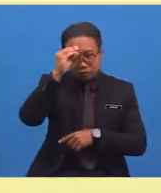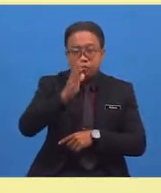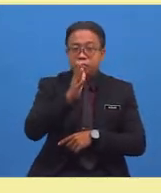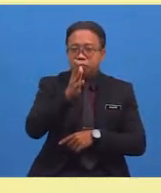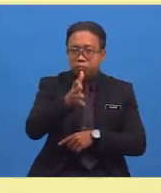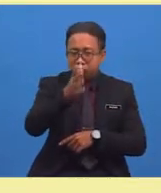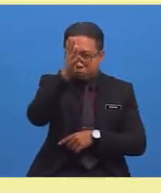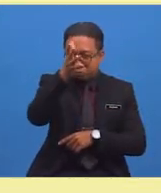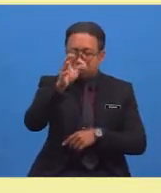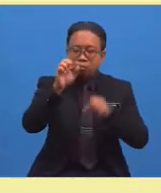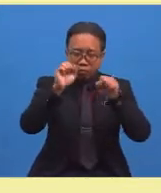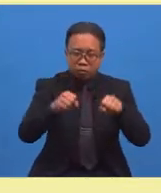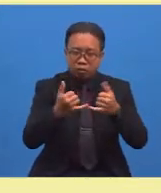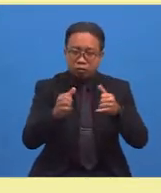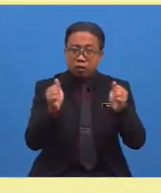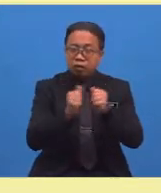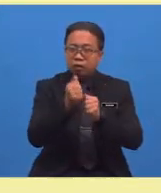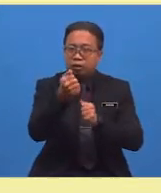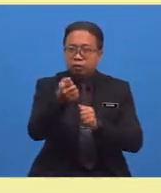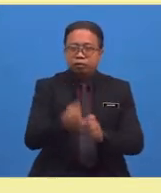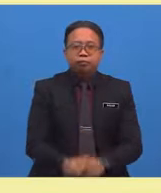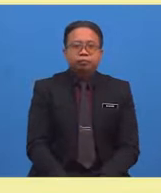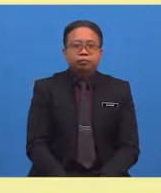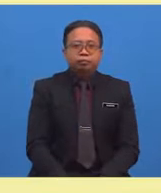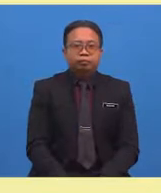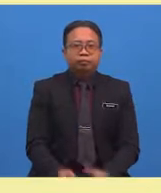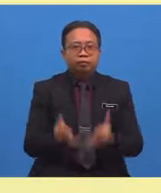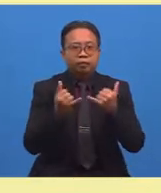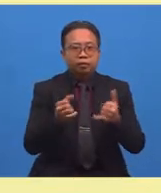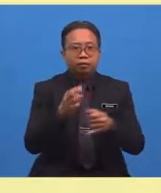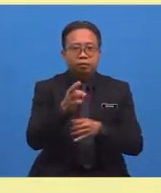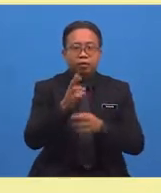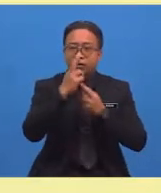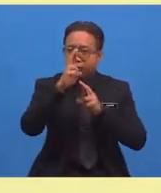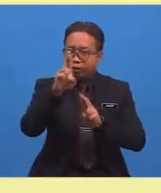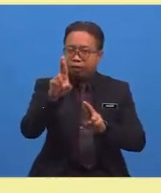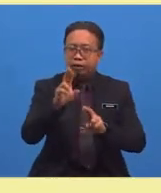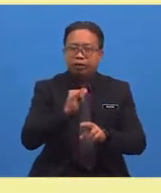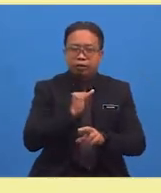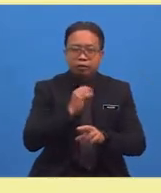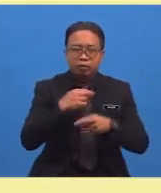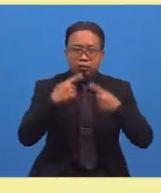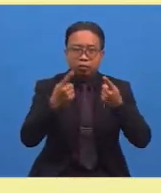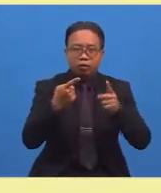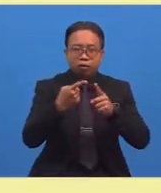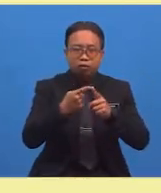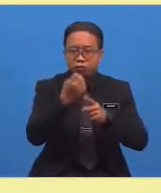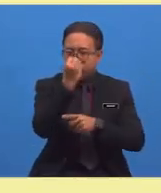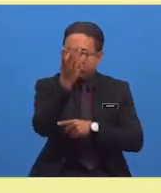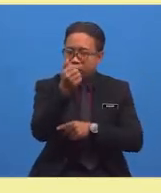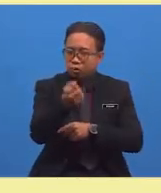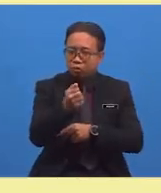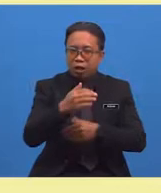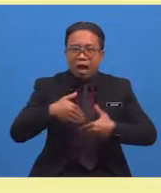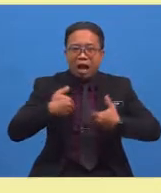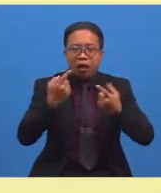grandparents to play this game with you. Now that you are ready, I am going to tell you